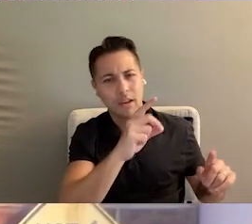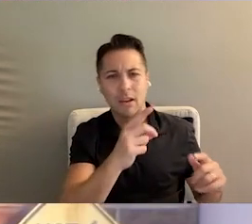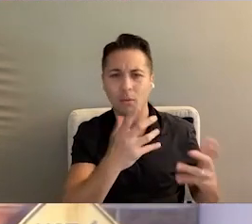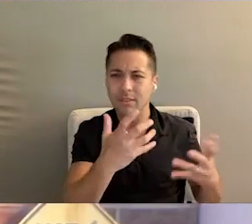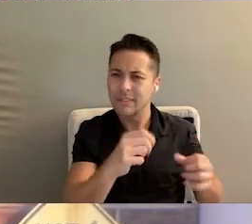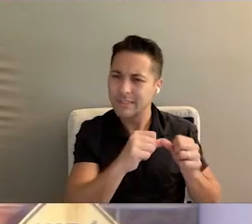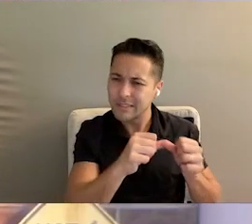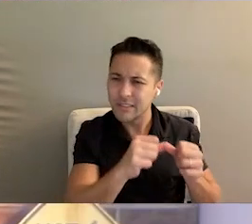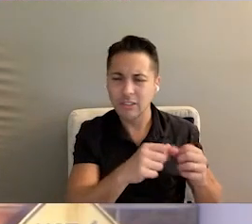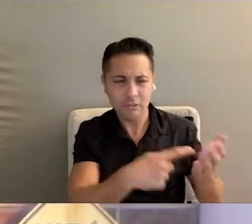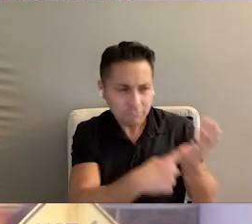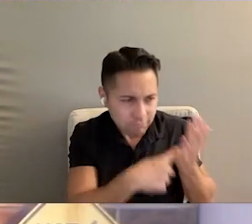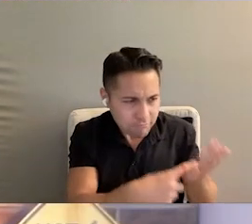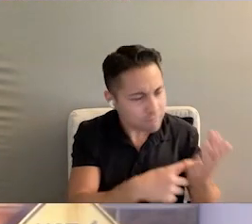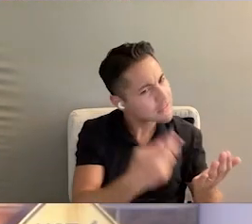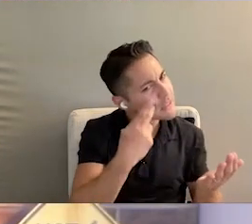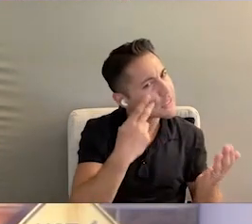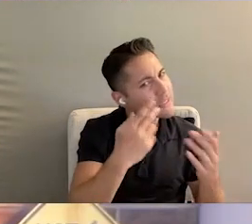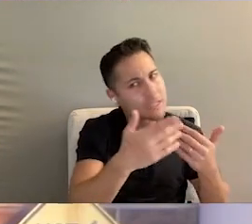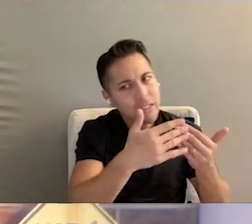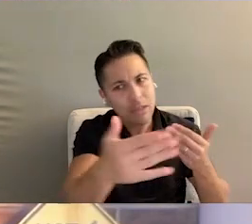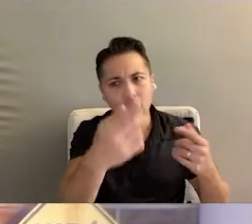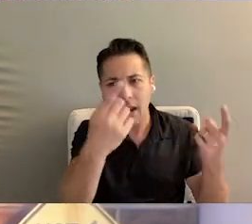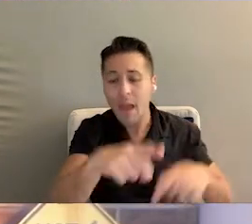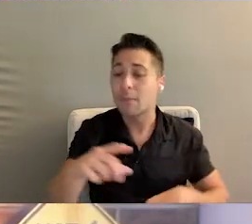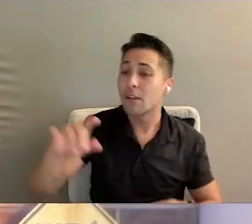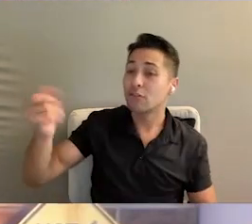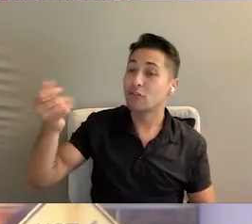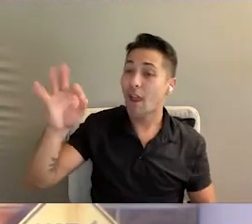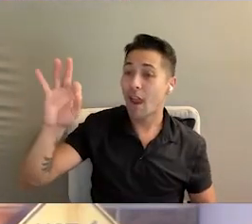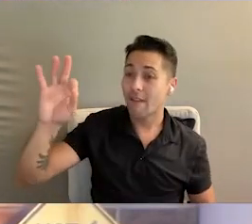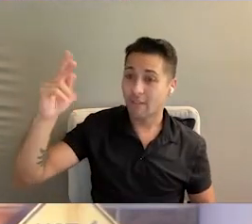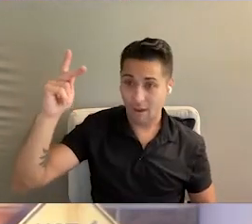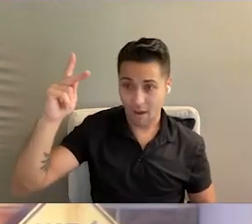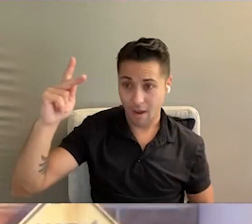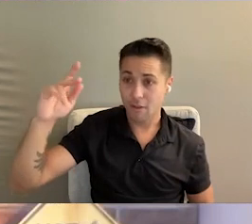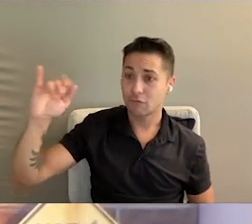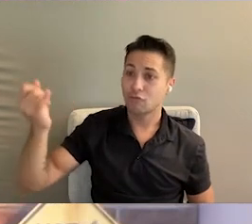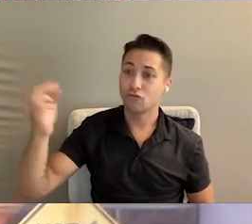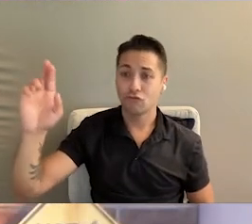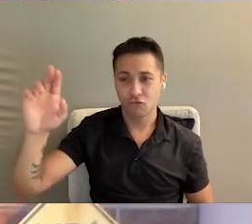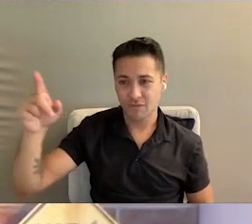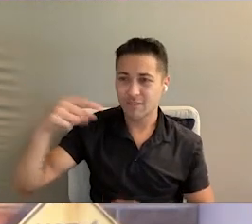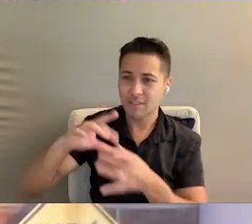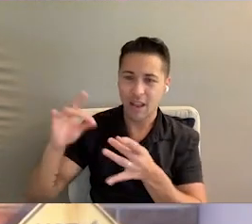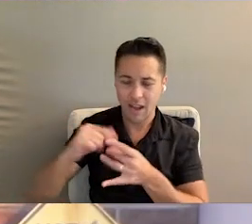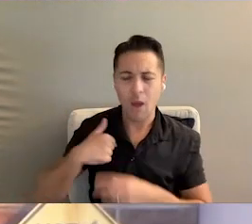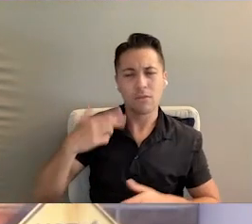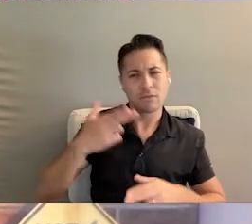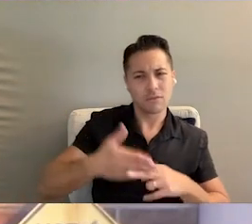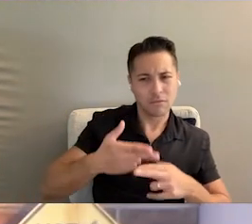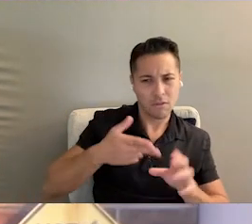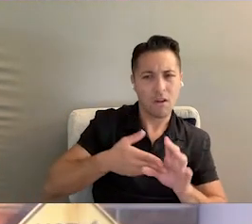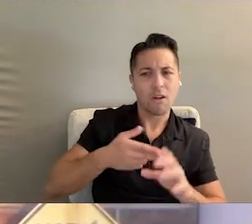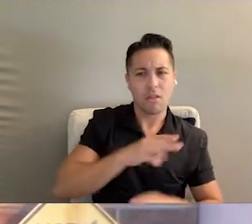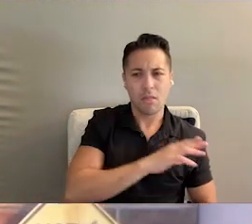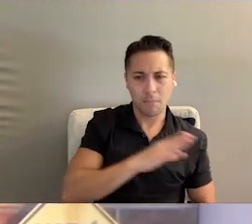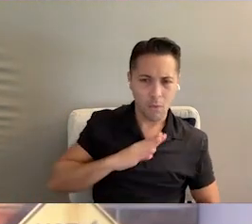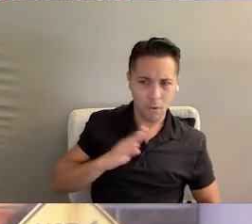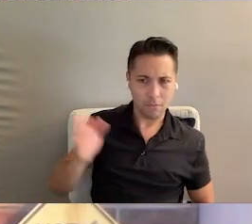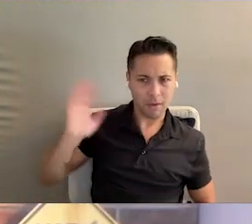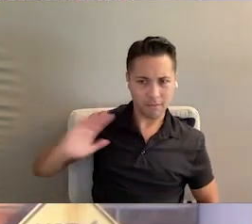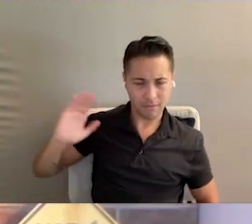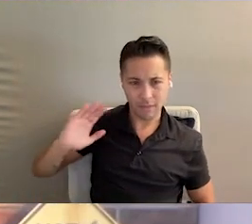continuing to have those conversations and to see where that leads us. John F. Kennedy, Jr. said, and I was on the board of the National Alliance for Direct Support